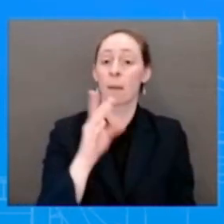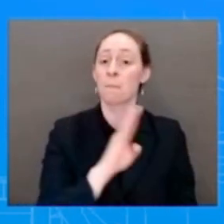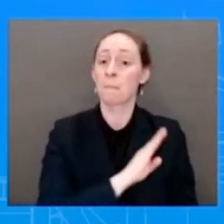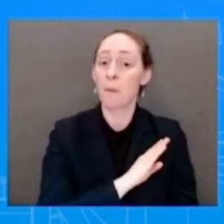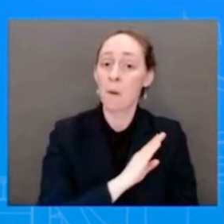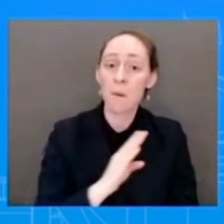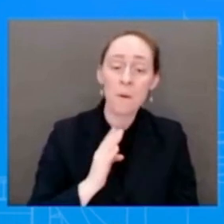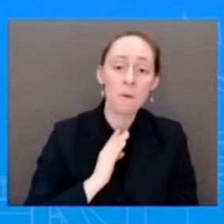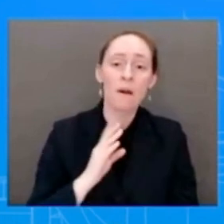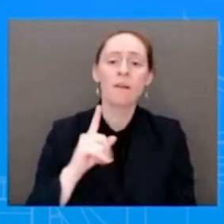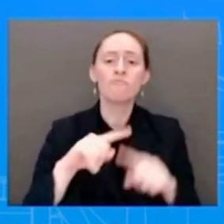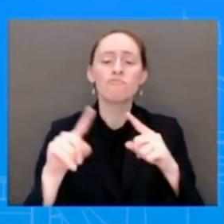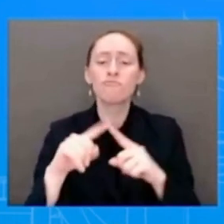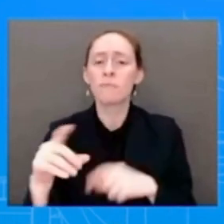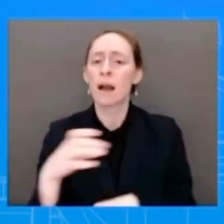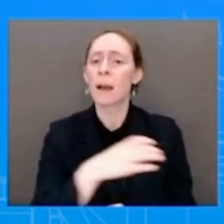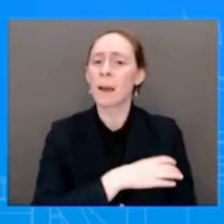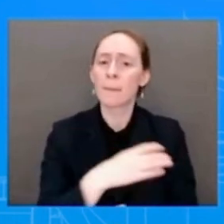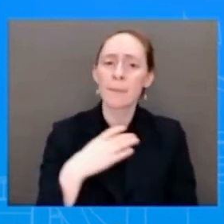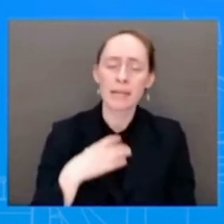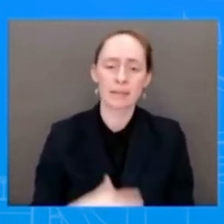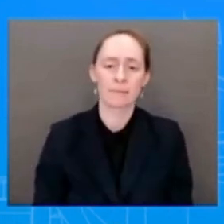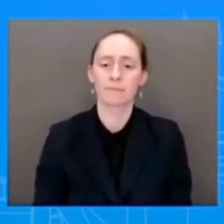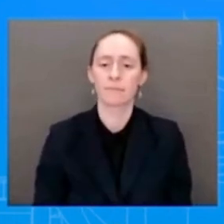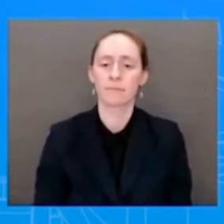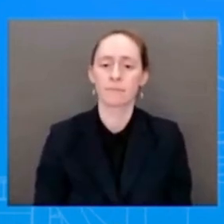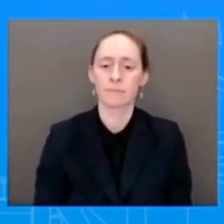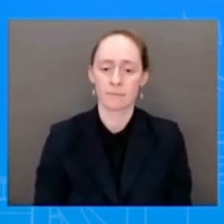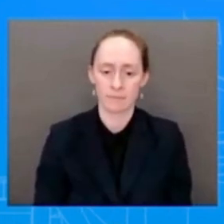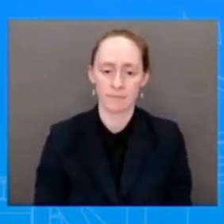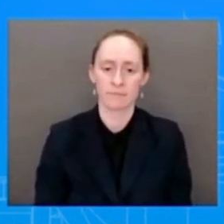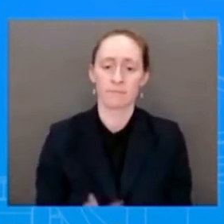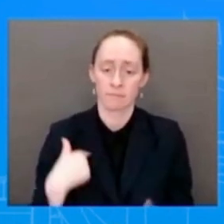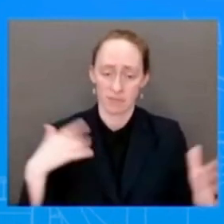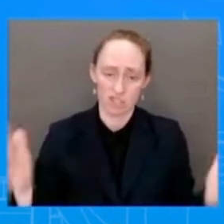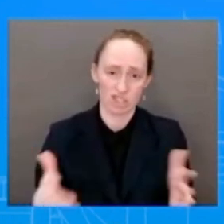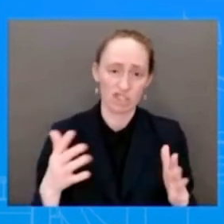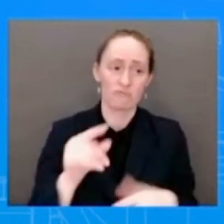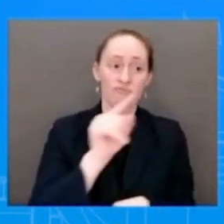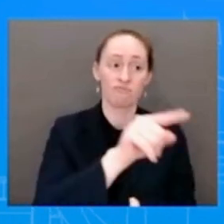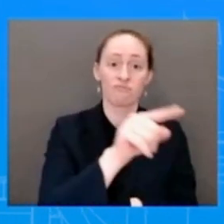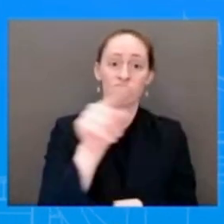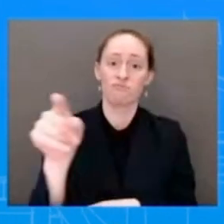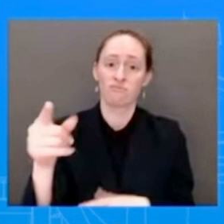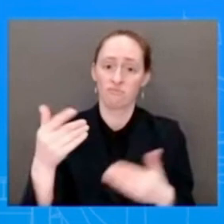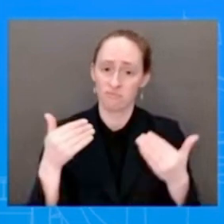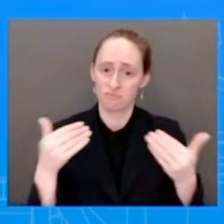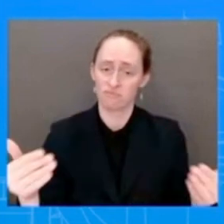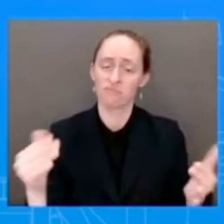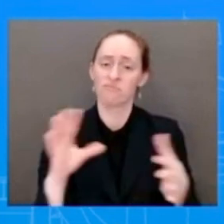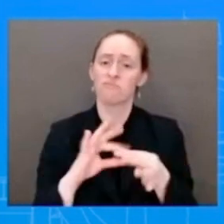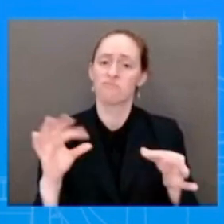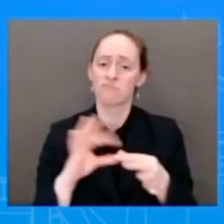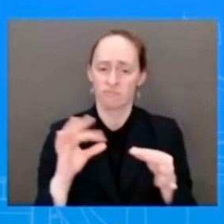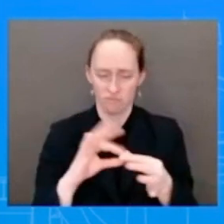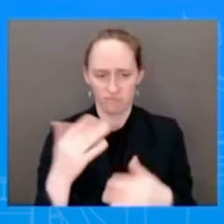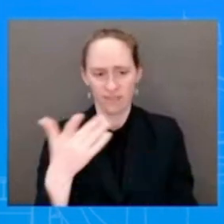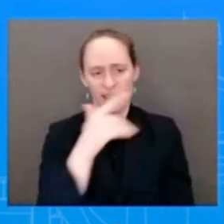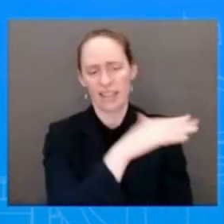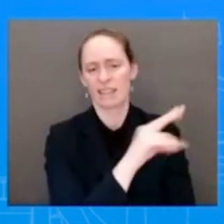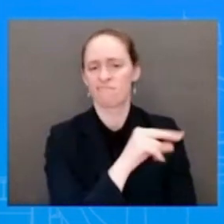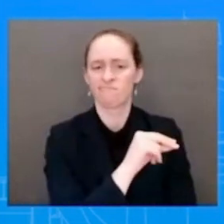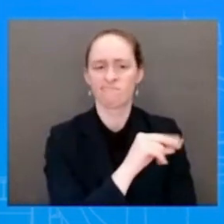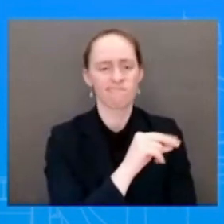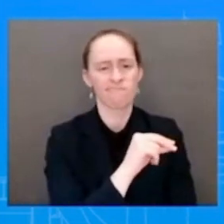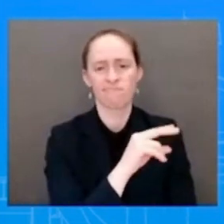sports organizations to suspend and broadcasting of sports competition into Russia and Belarus. In